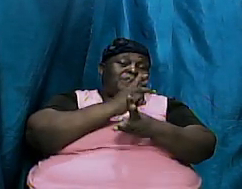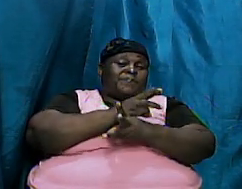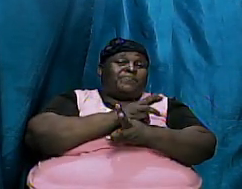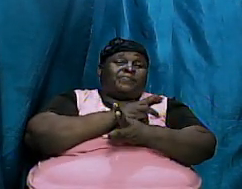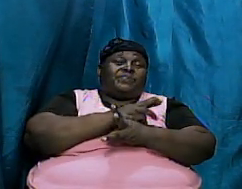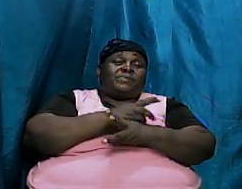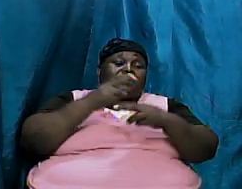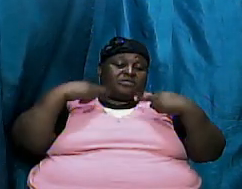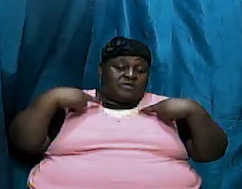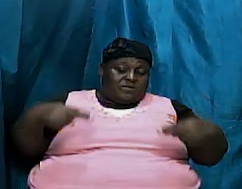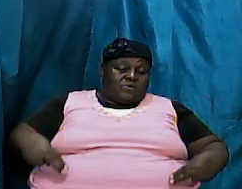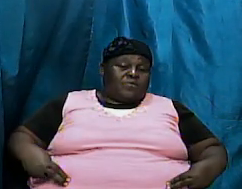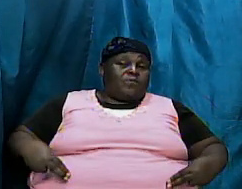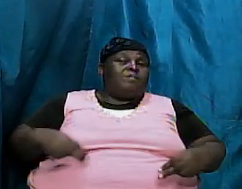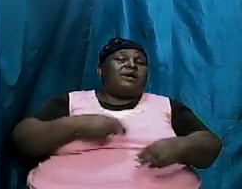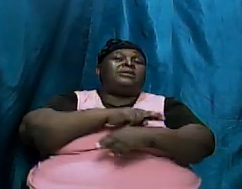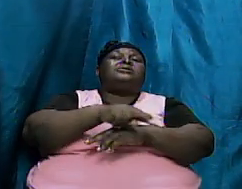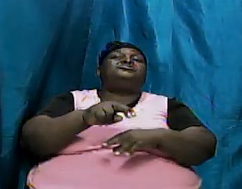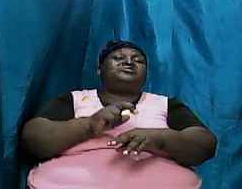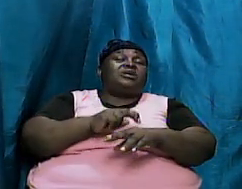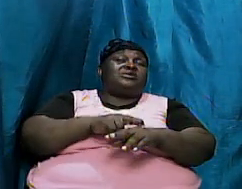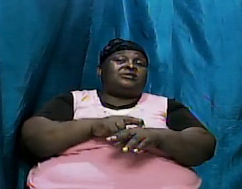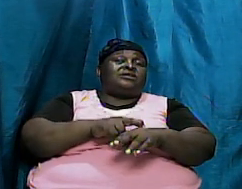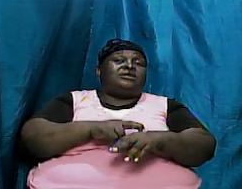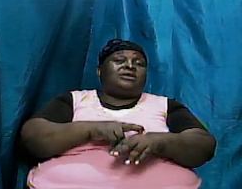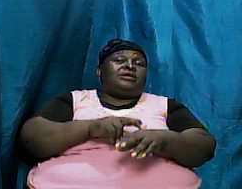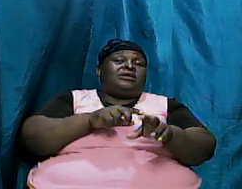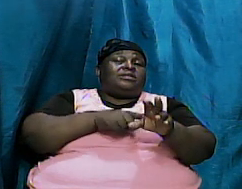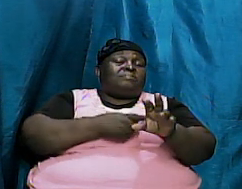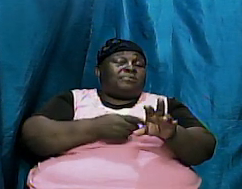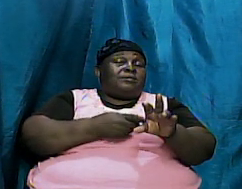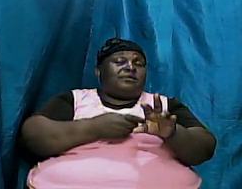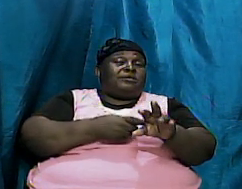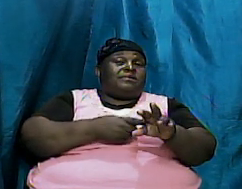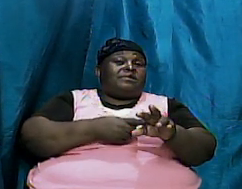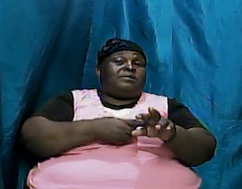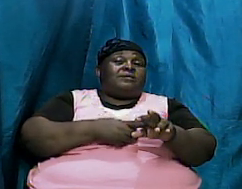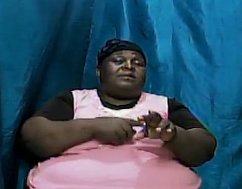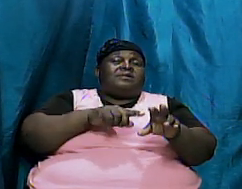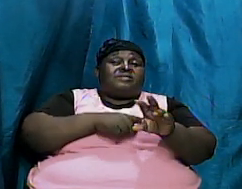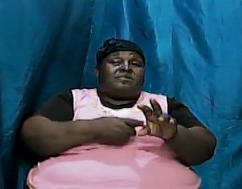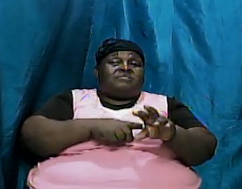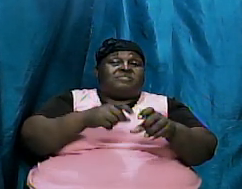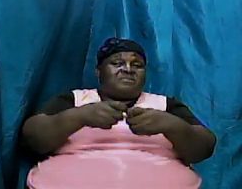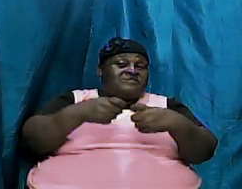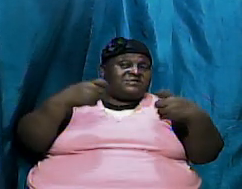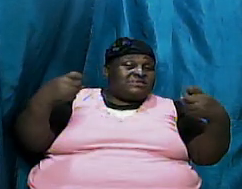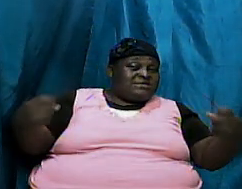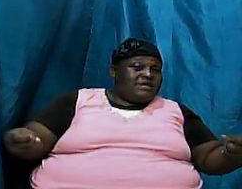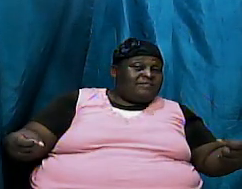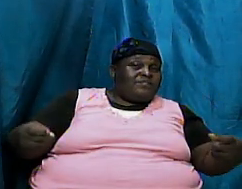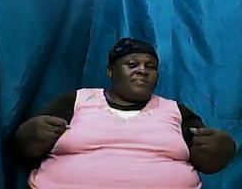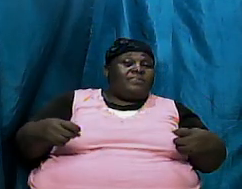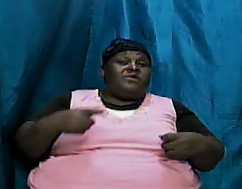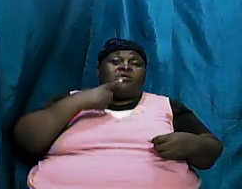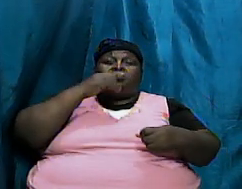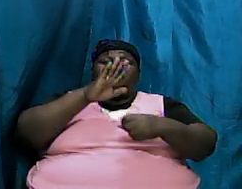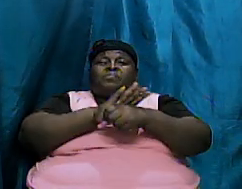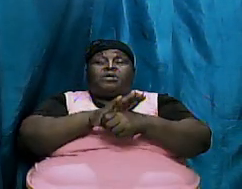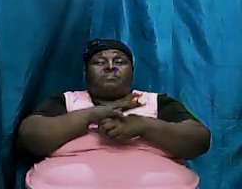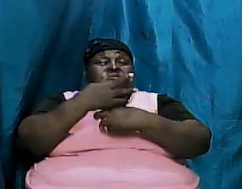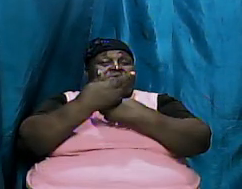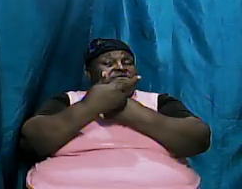human race beginning we can find the beginning of sin the promise of